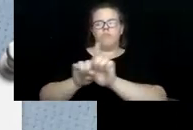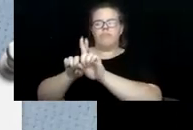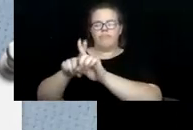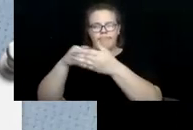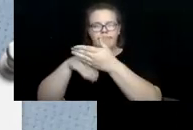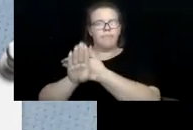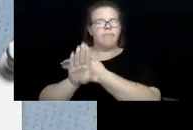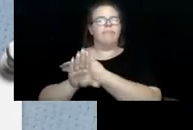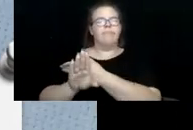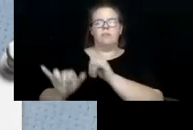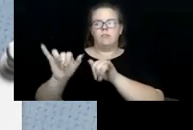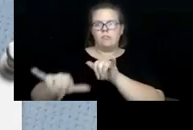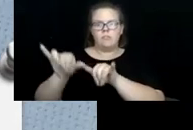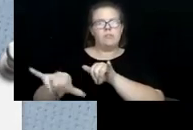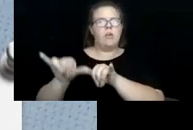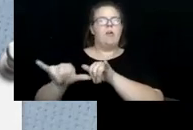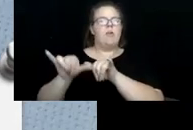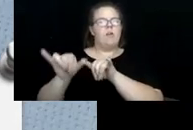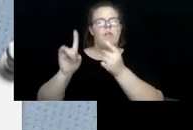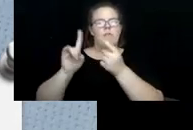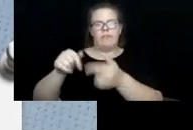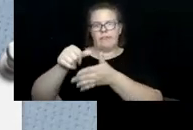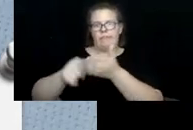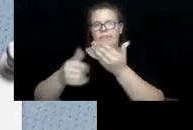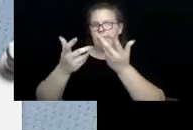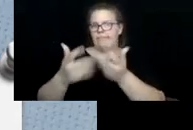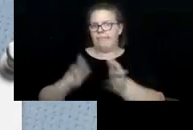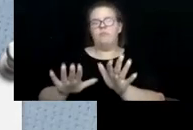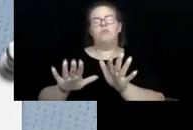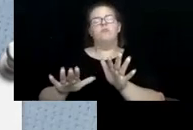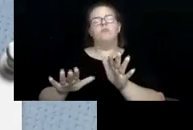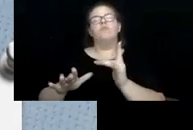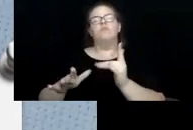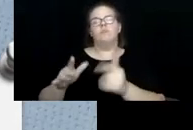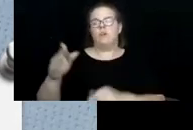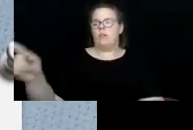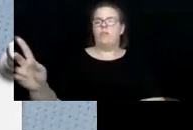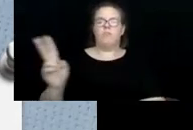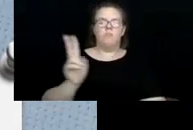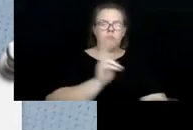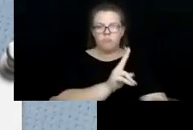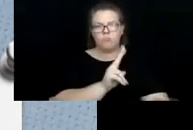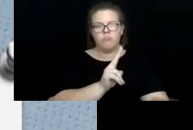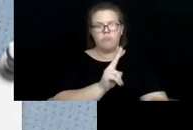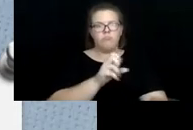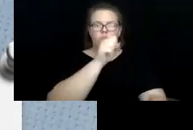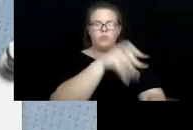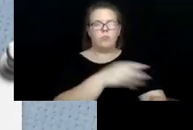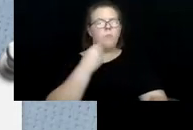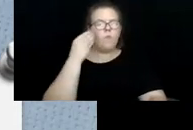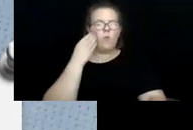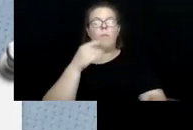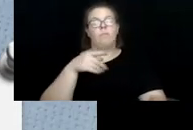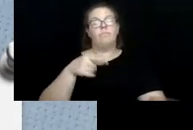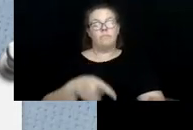stay there and stay until that medical procedure was done and take that person home. So it's a, uh, it's,